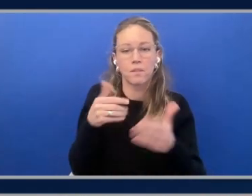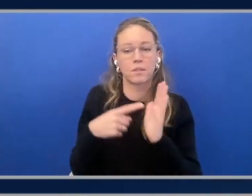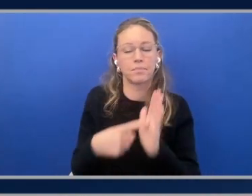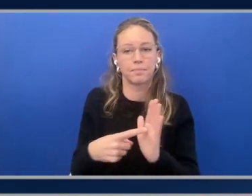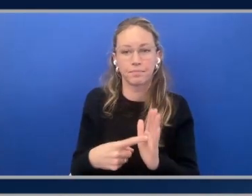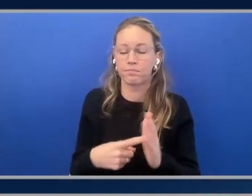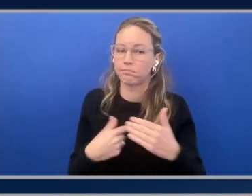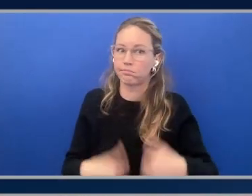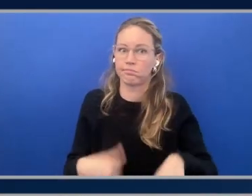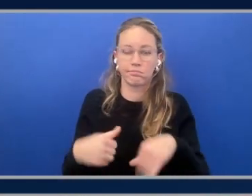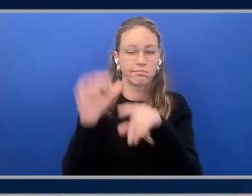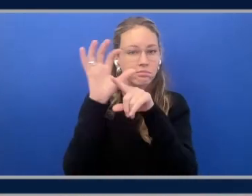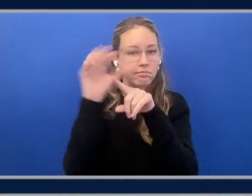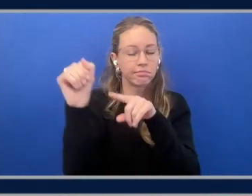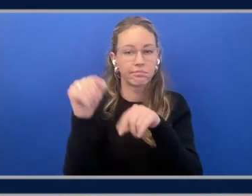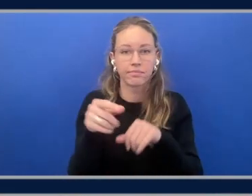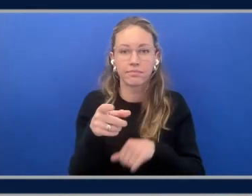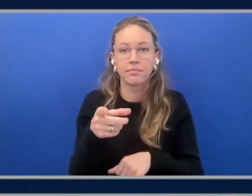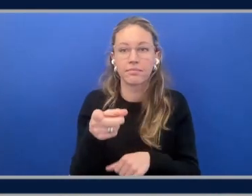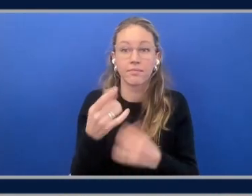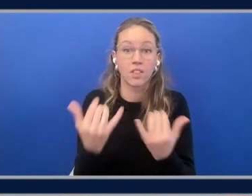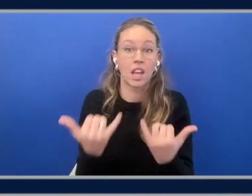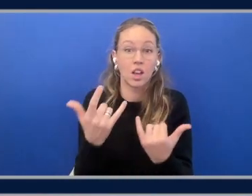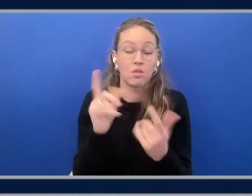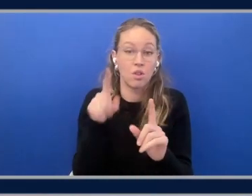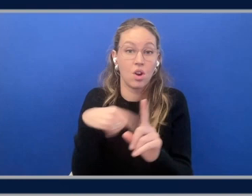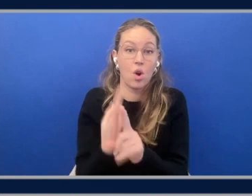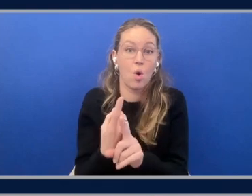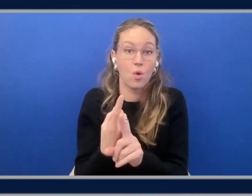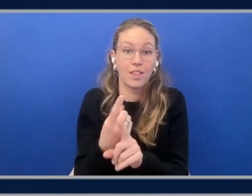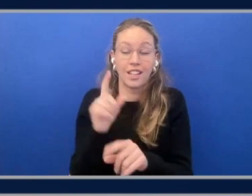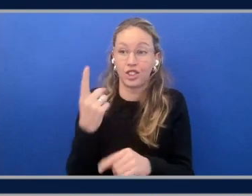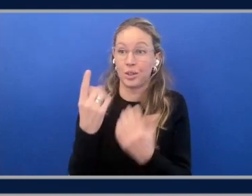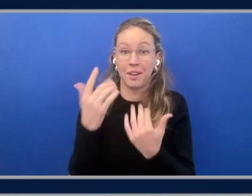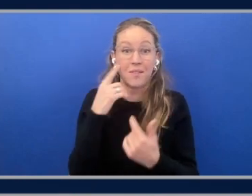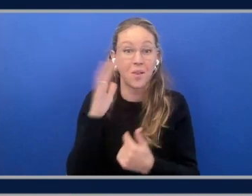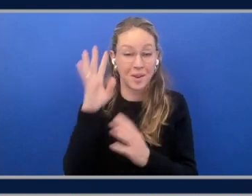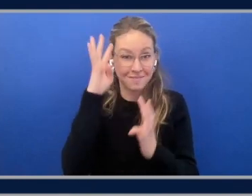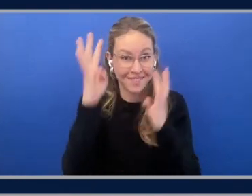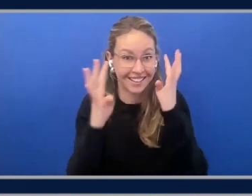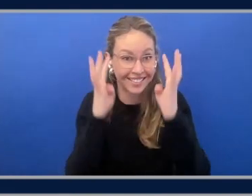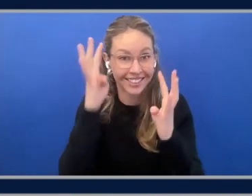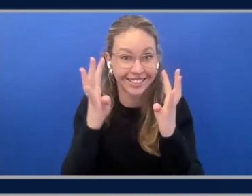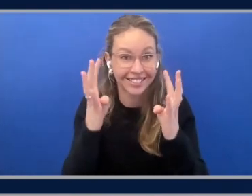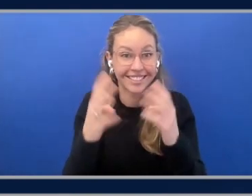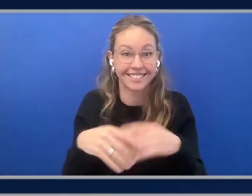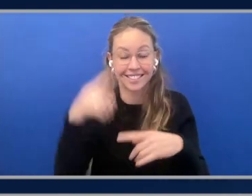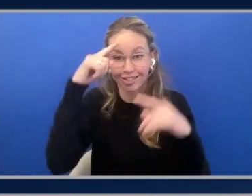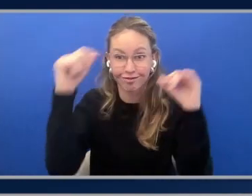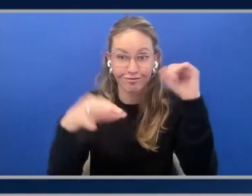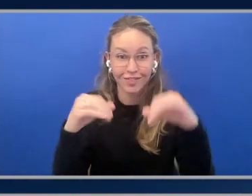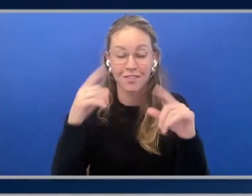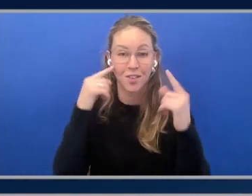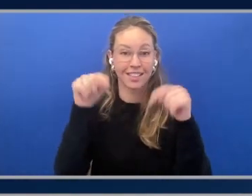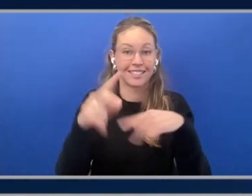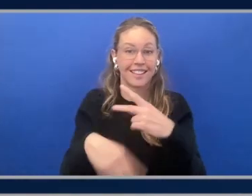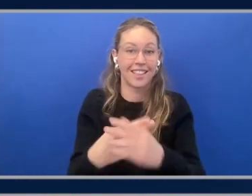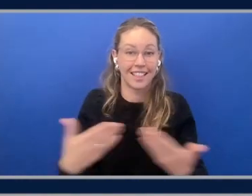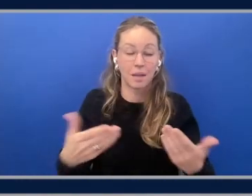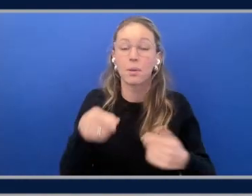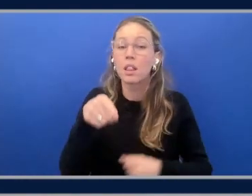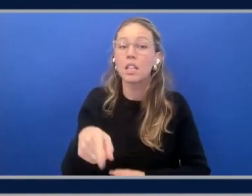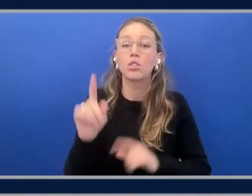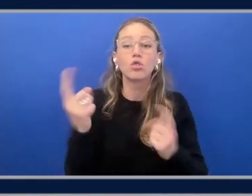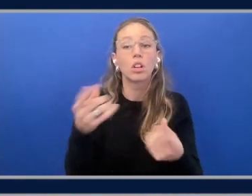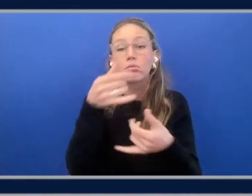fantastic. I mean, at this point, you're really only at mercy of your imagination when you're doing something like this. But this is just kind of goofing